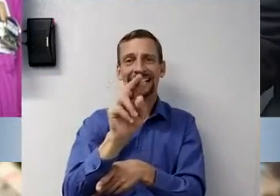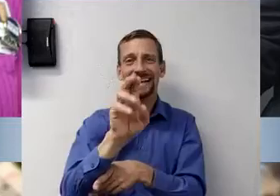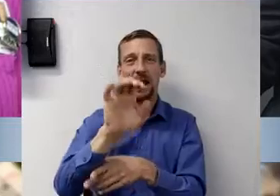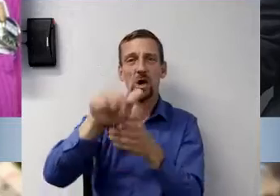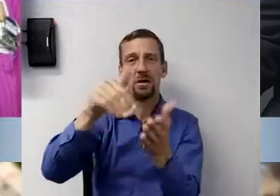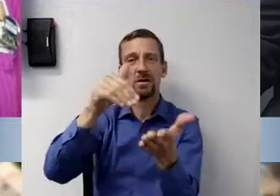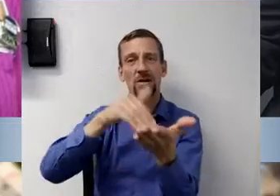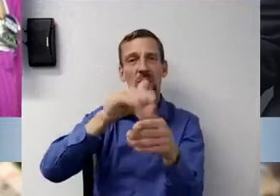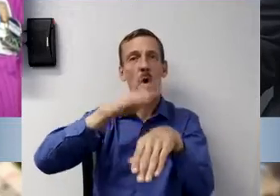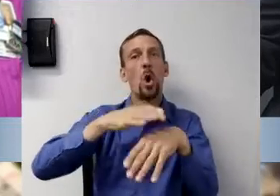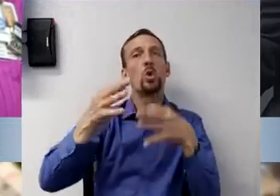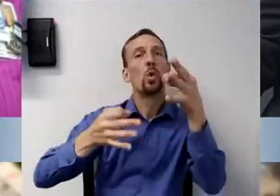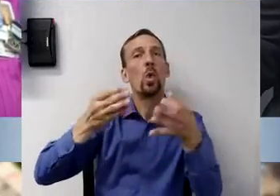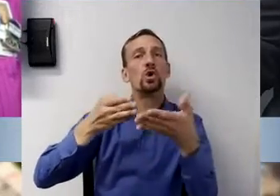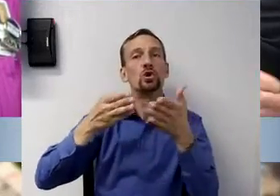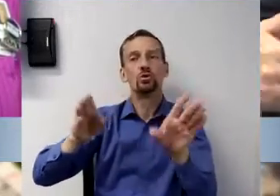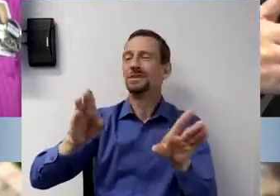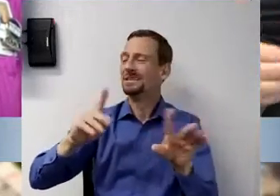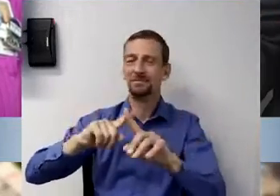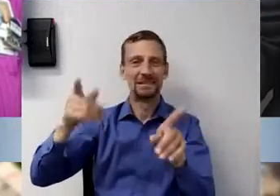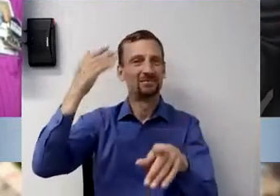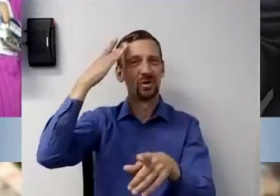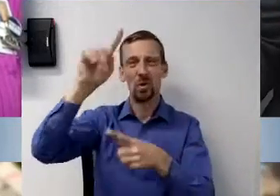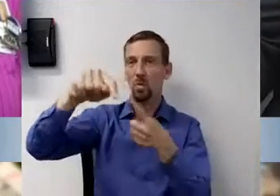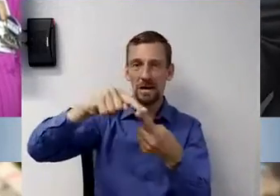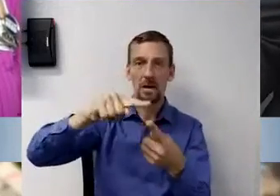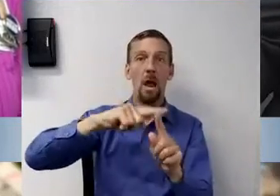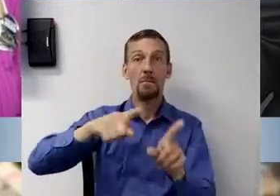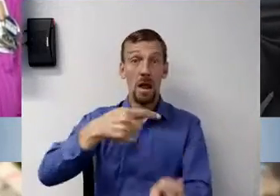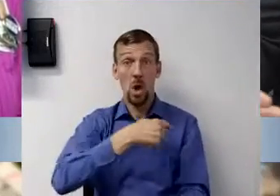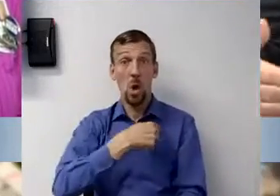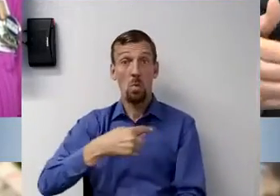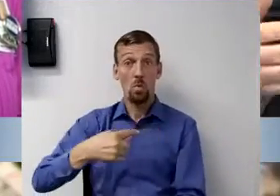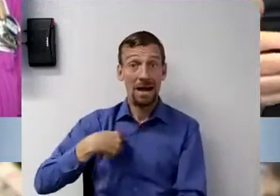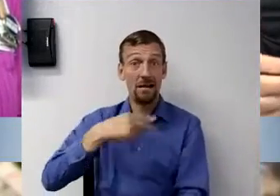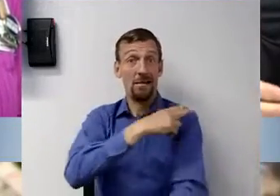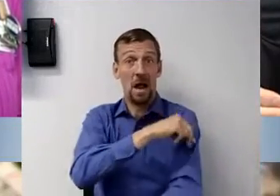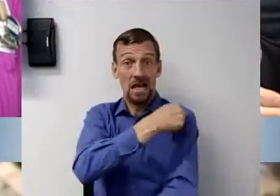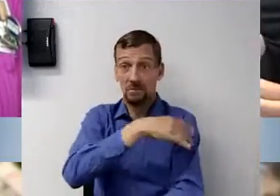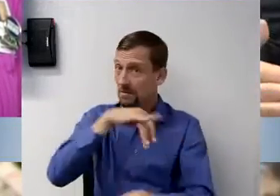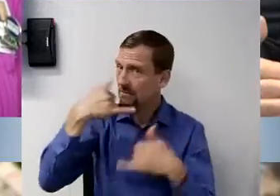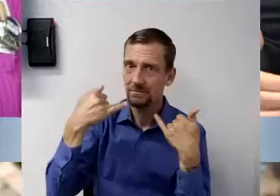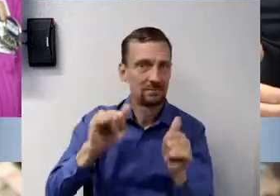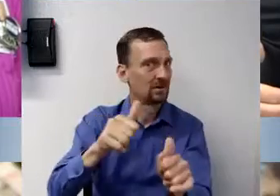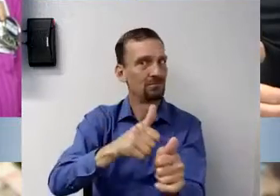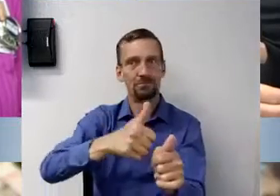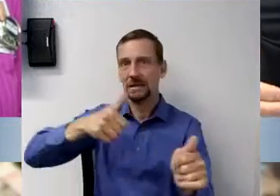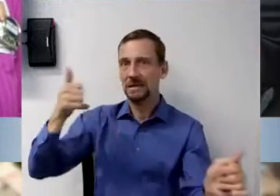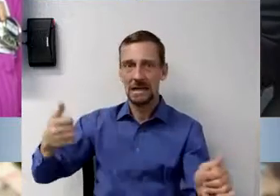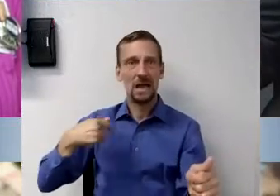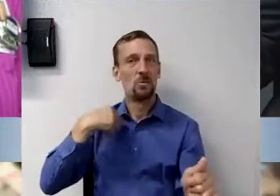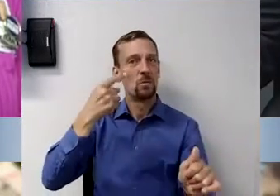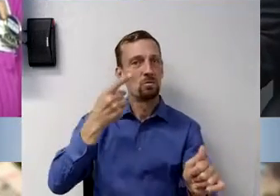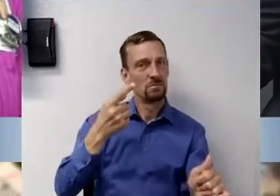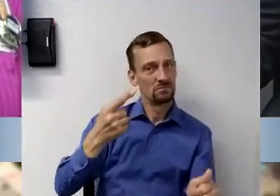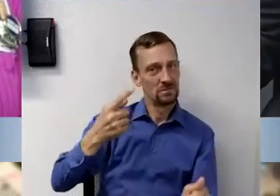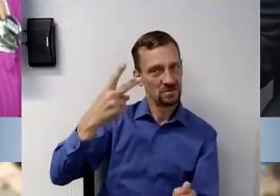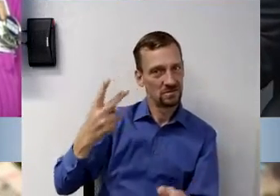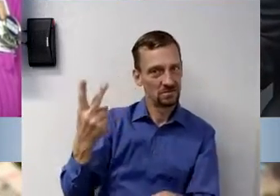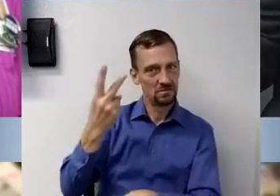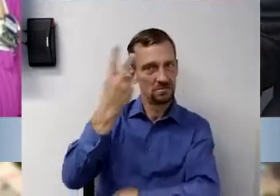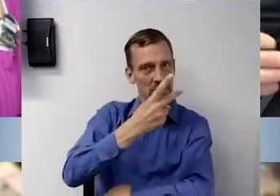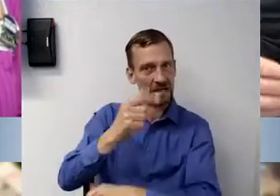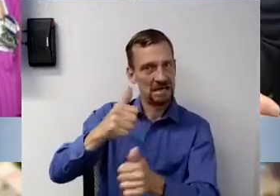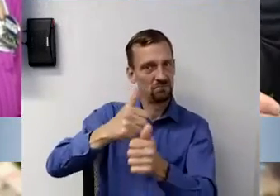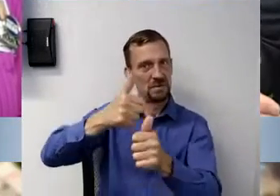from that. Um, but we get behind too. So, we're, we're generally running a couple days behind between the